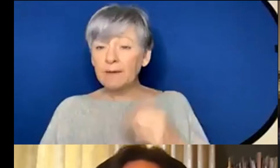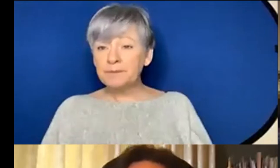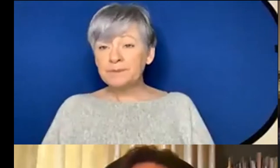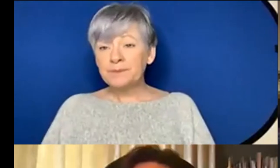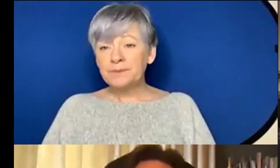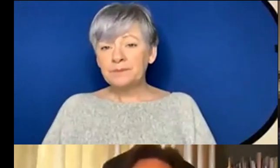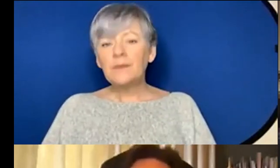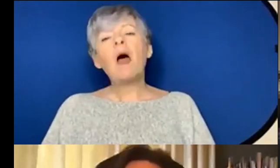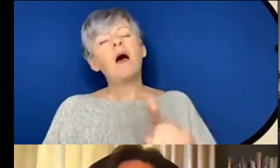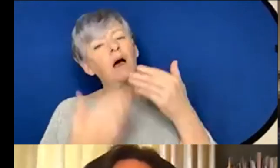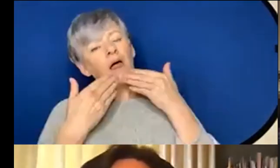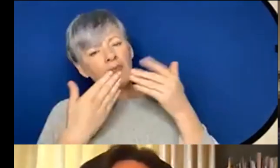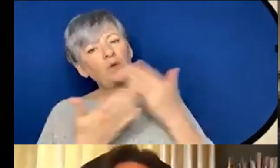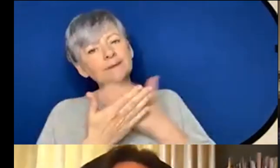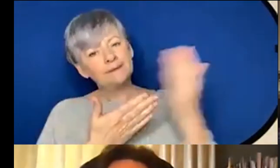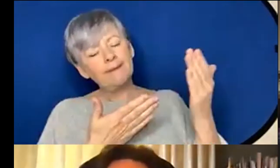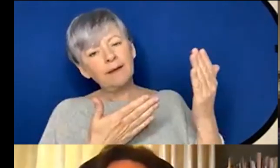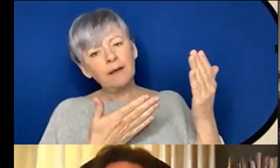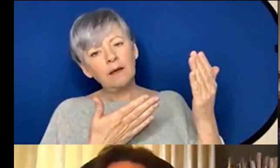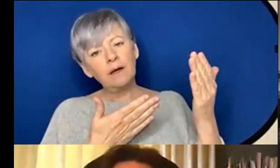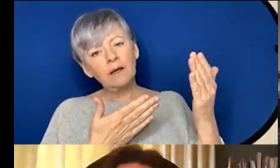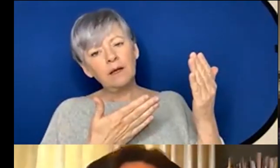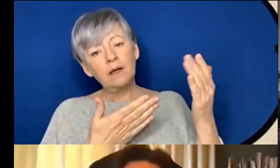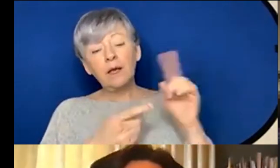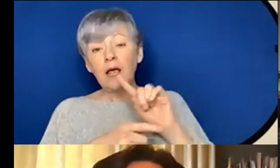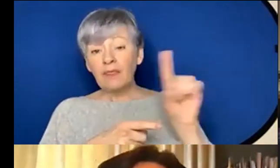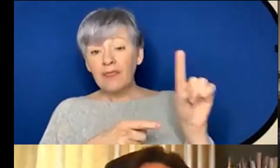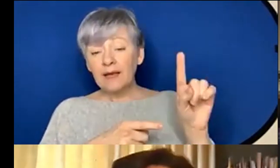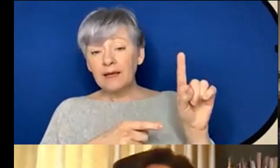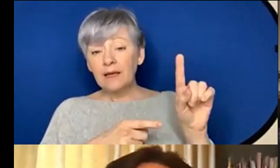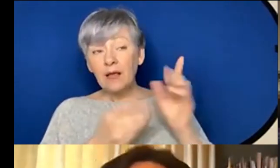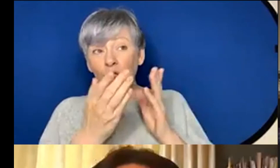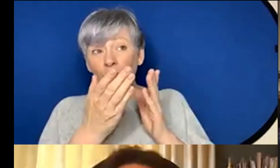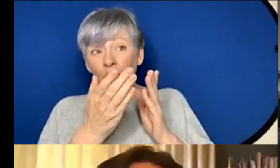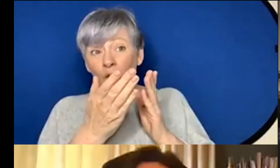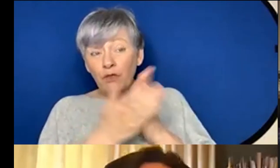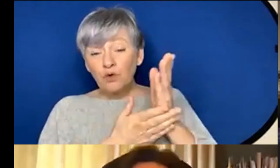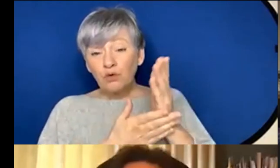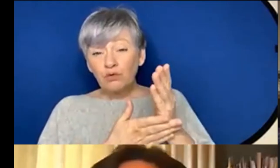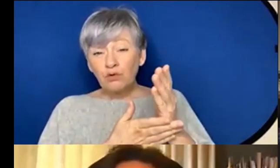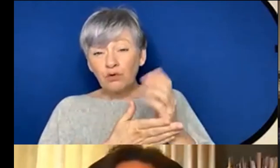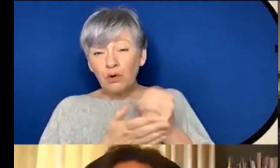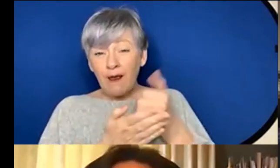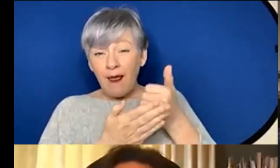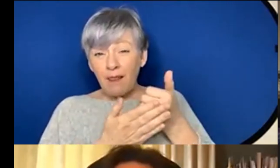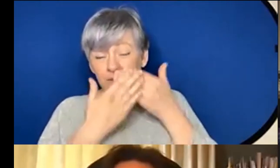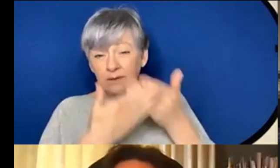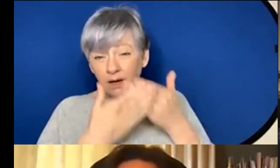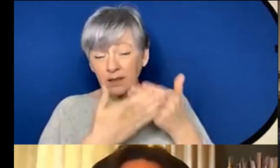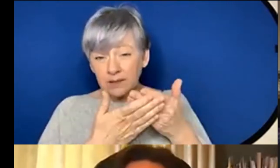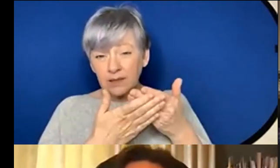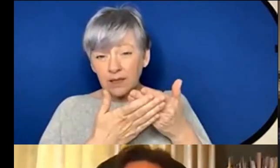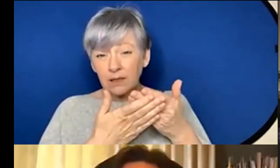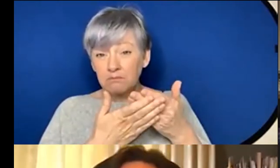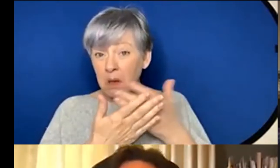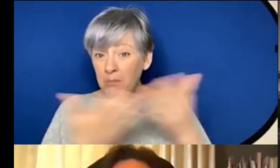great thank you that's very clear um and next question during your early studies so this may be following on from that really um were there any